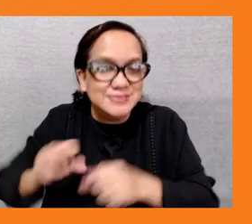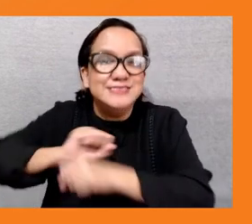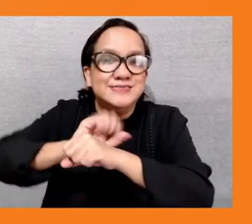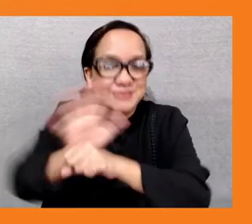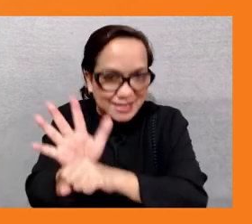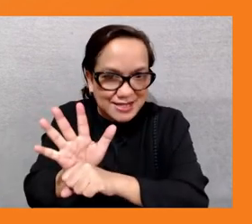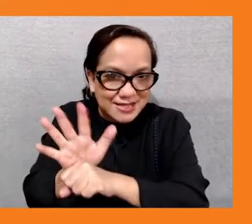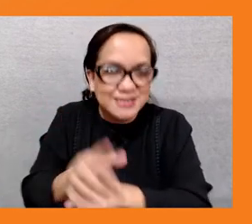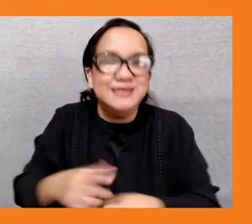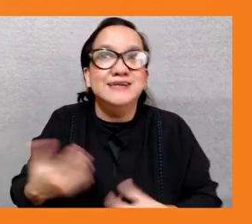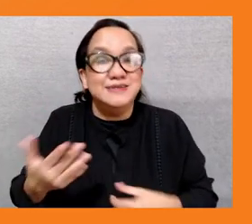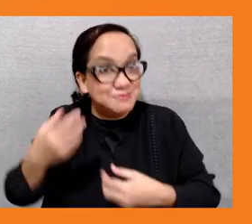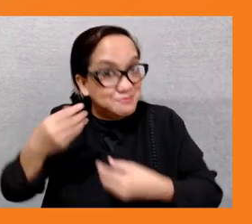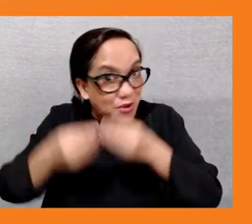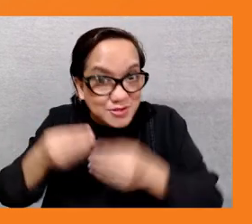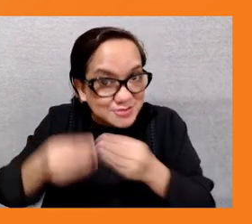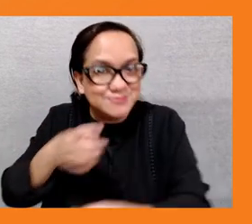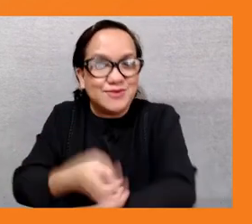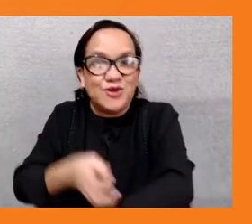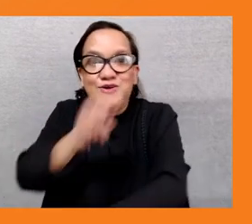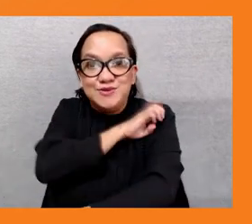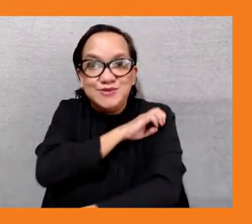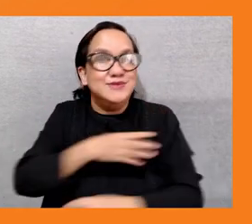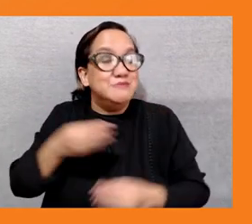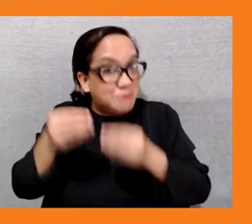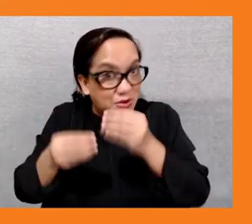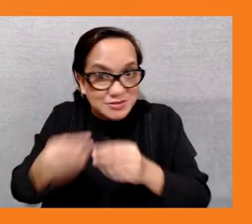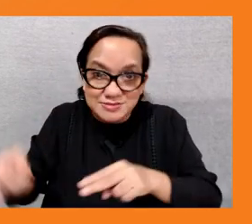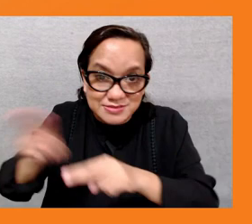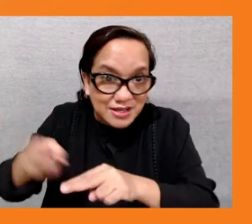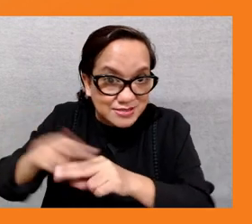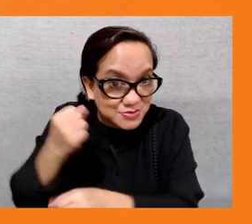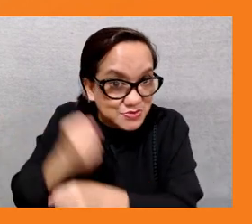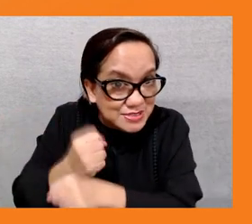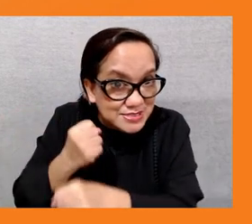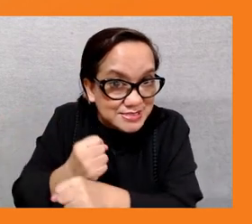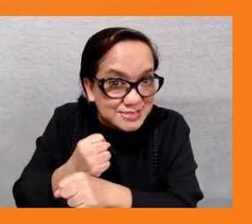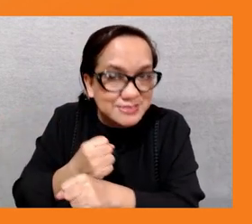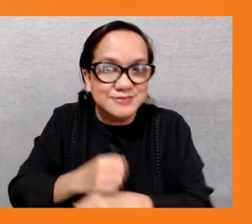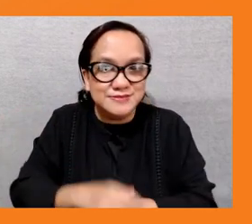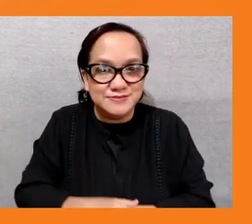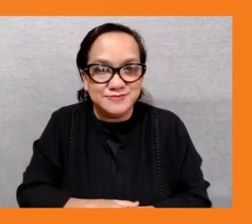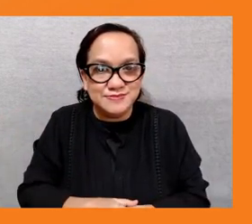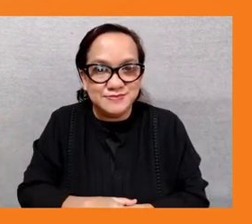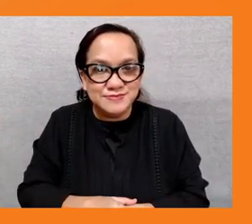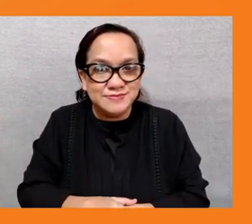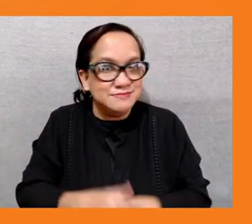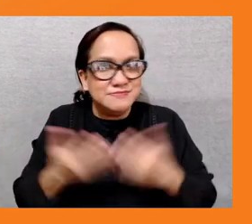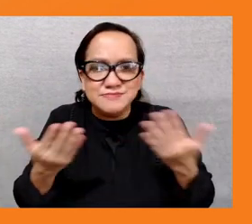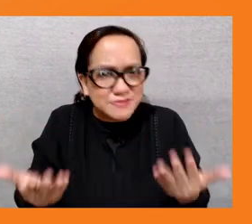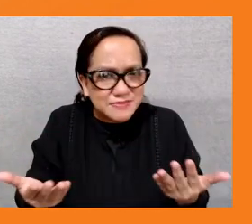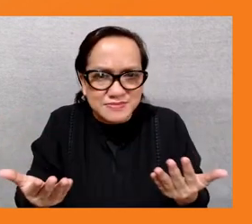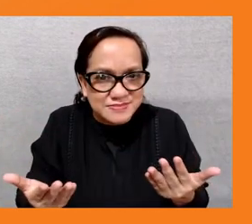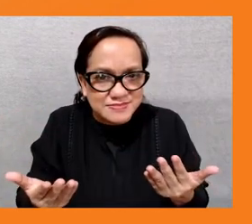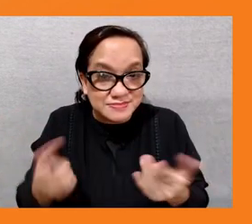the third point from my side is to it needs coherent and well-coordinated policies to take advantage of these